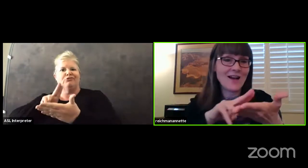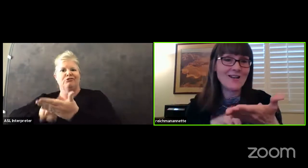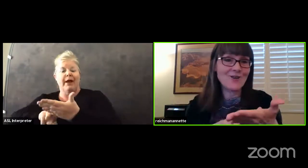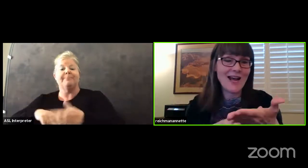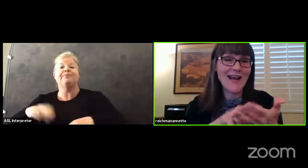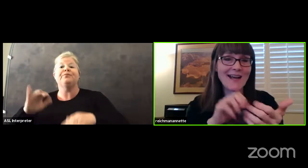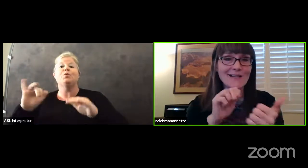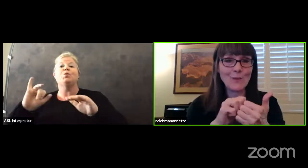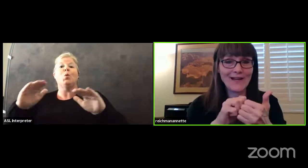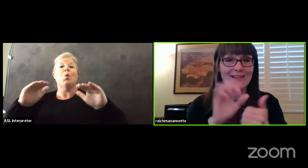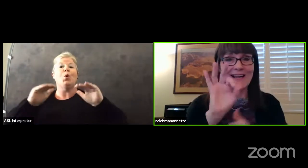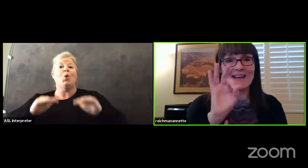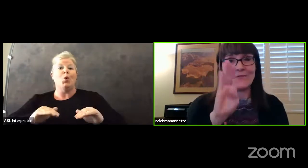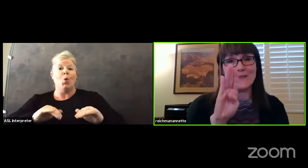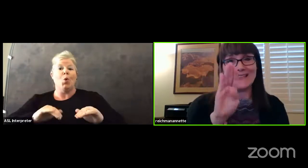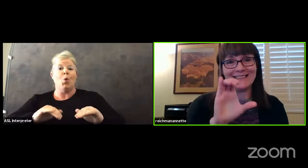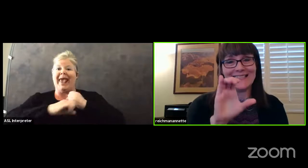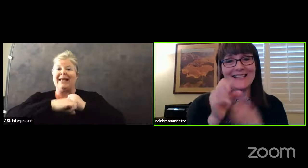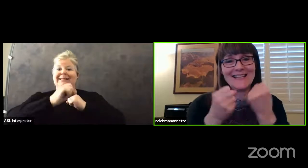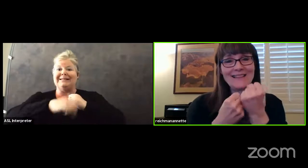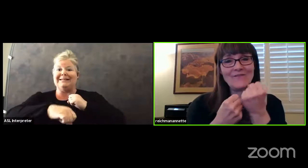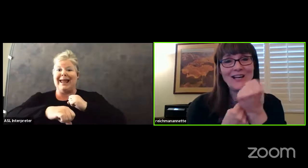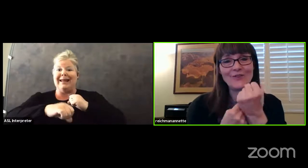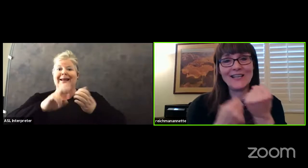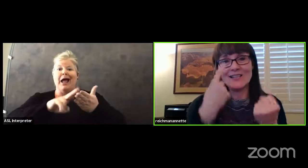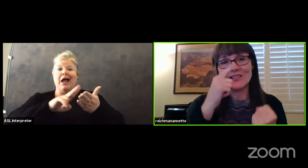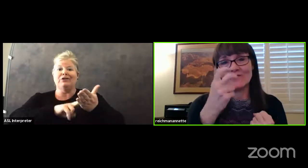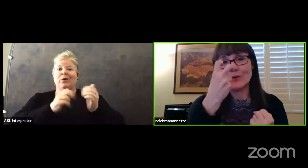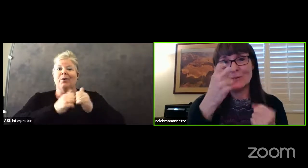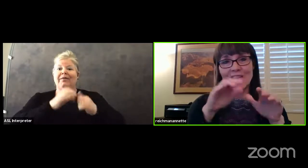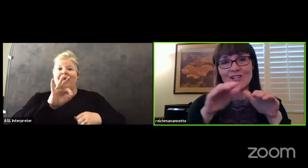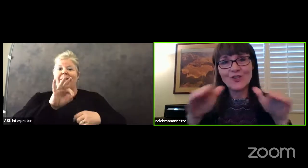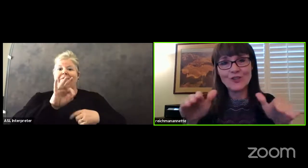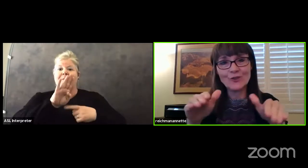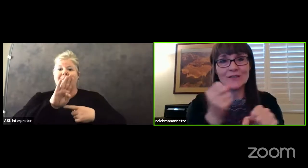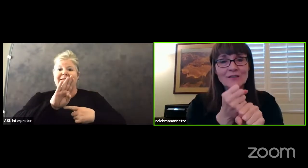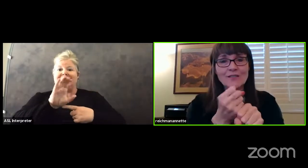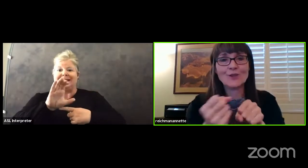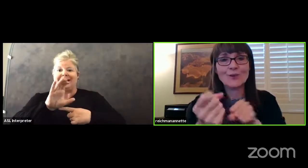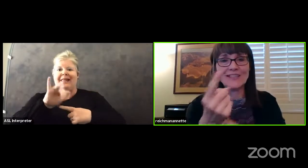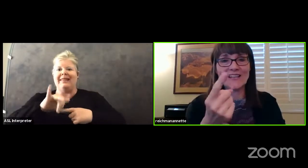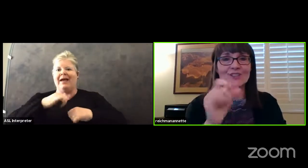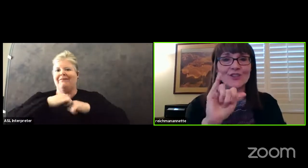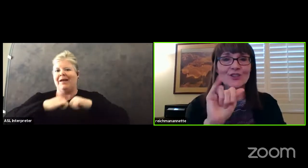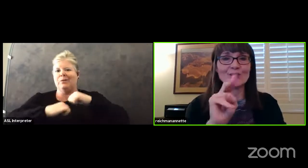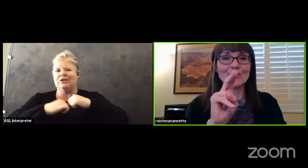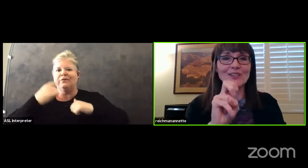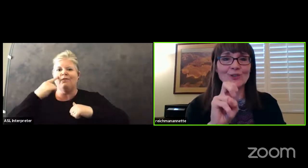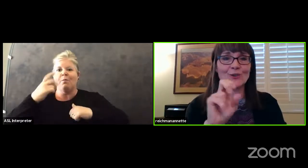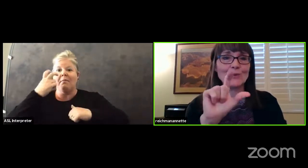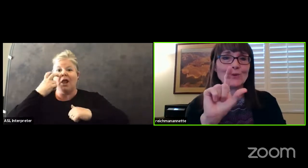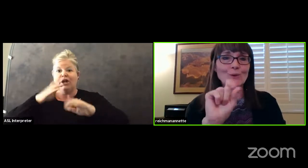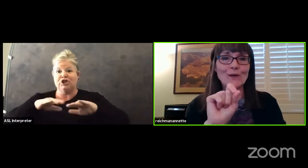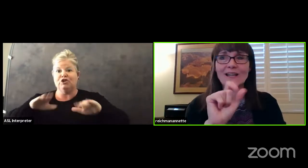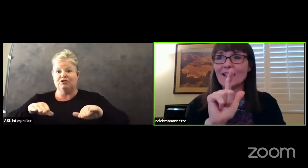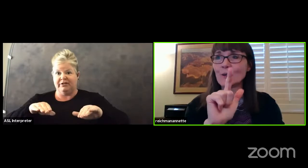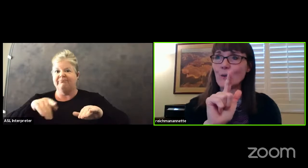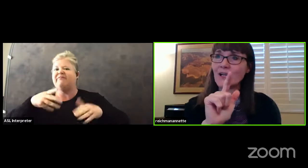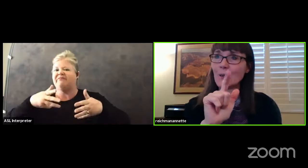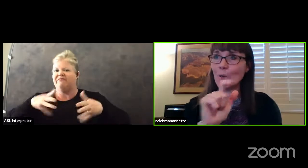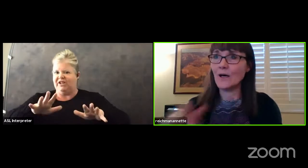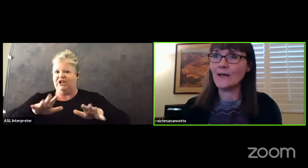the contract with FBC, the Foundation for Blind Children through next year in June